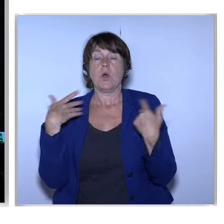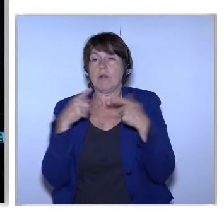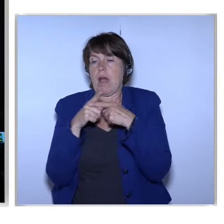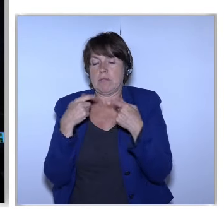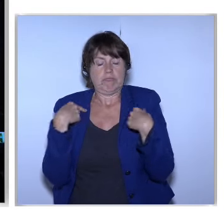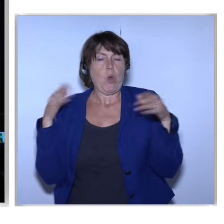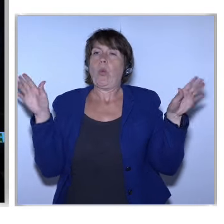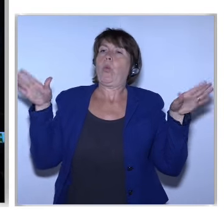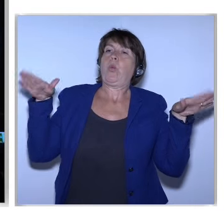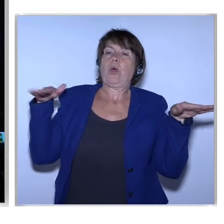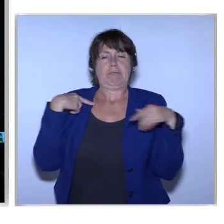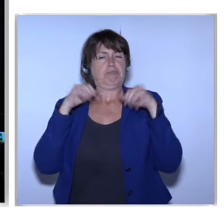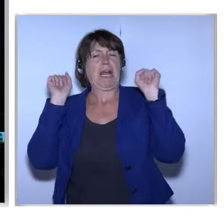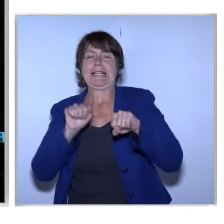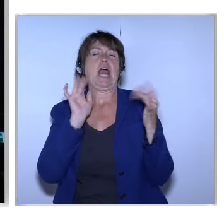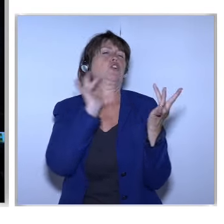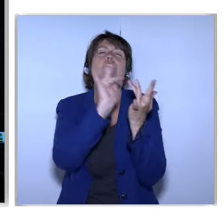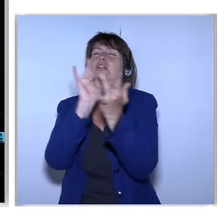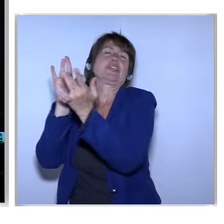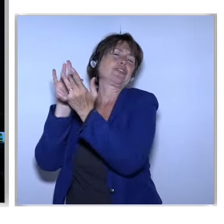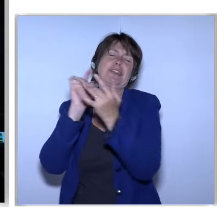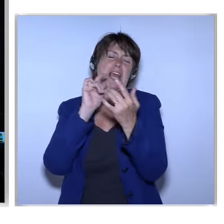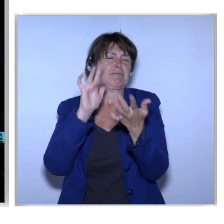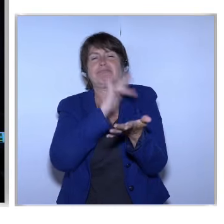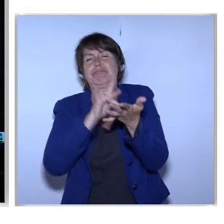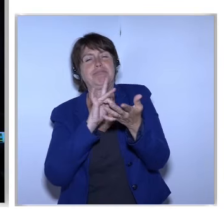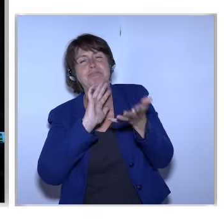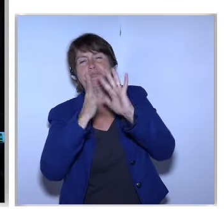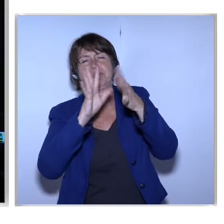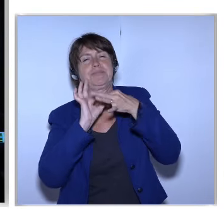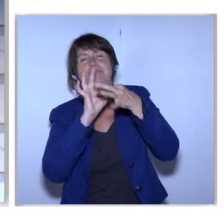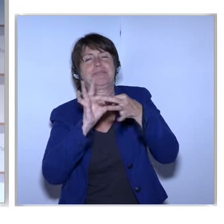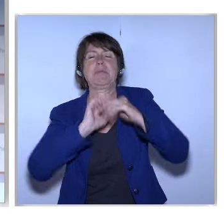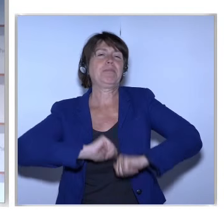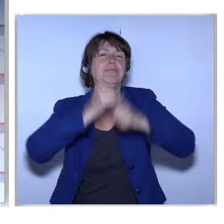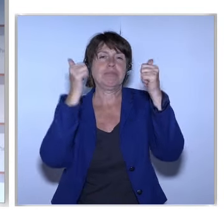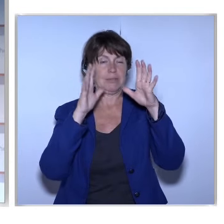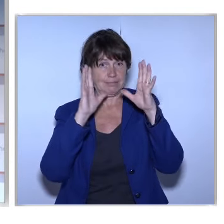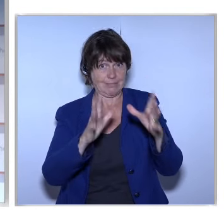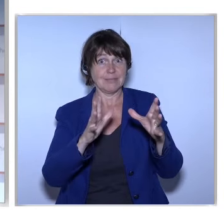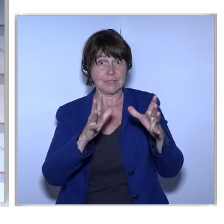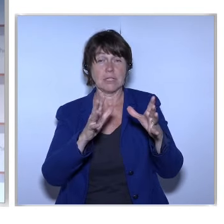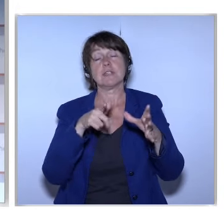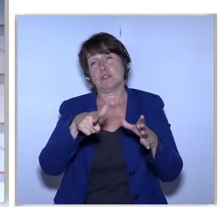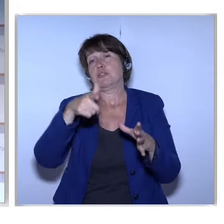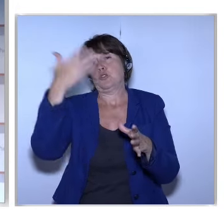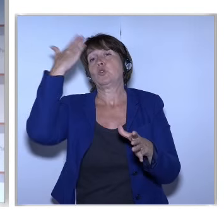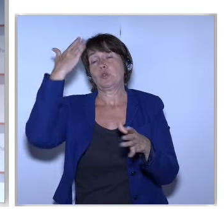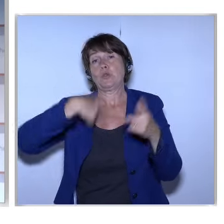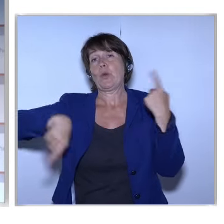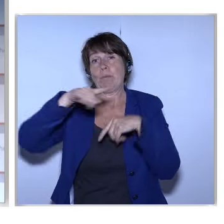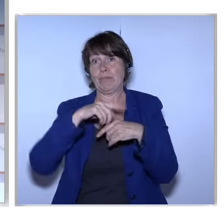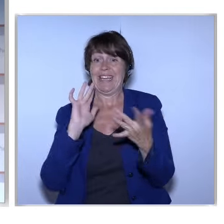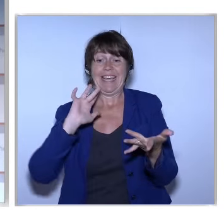Connectivity I Quote From Something That You Are Very Familiar With No Doubt The